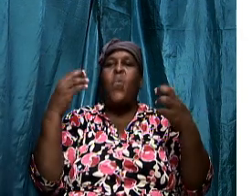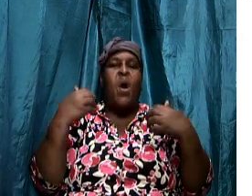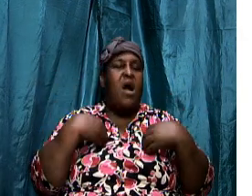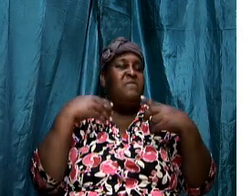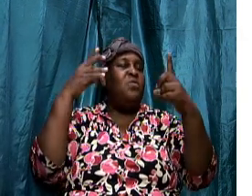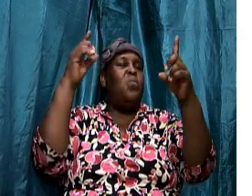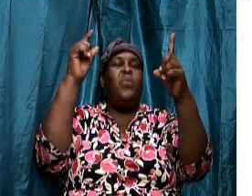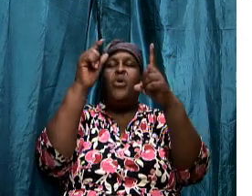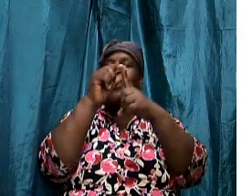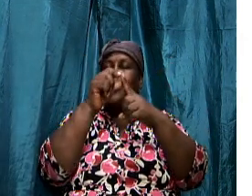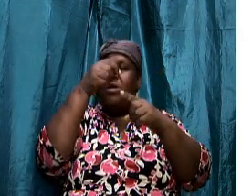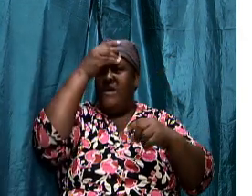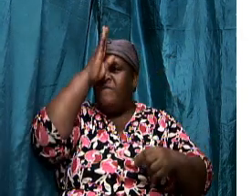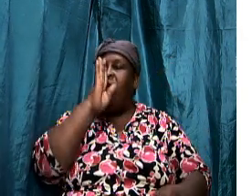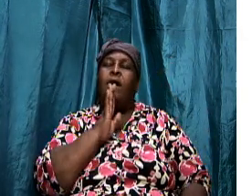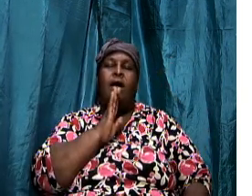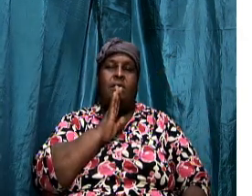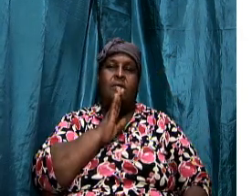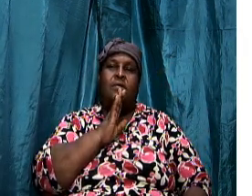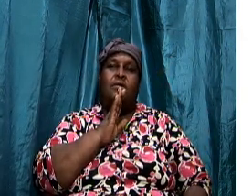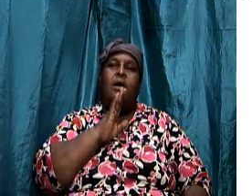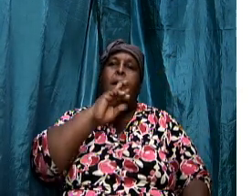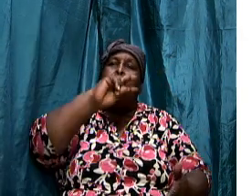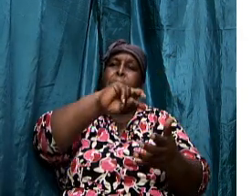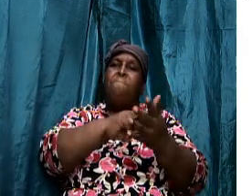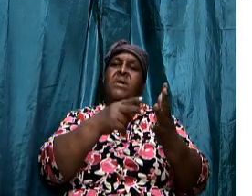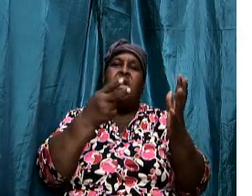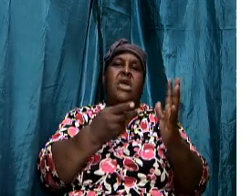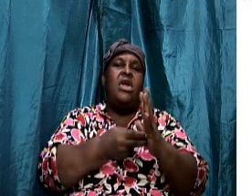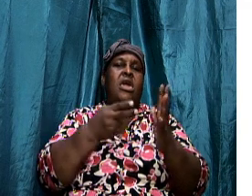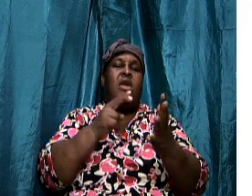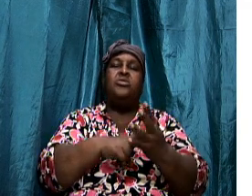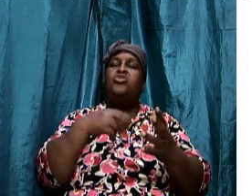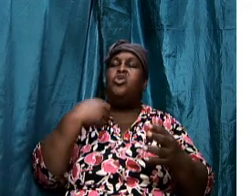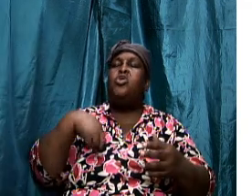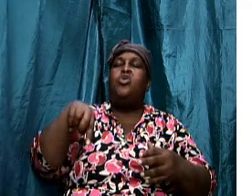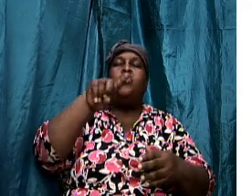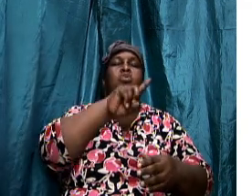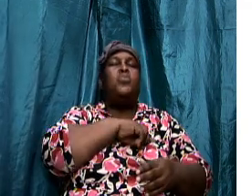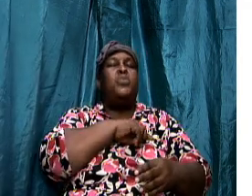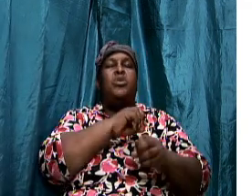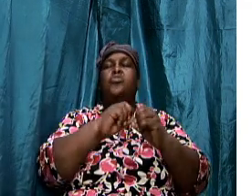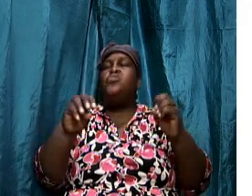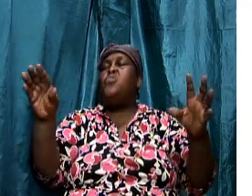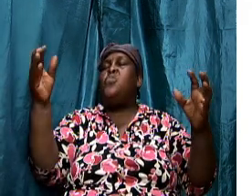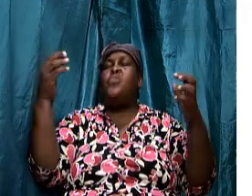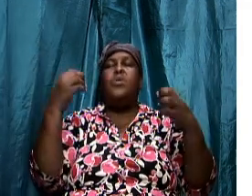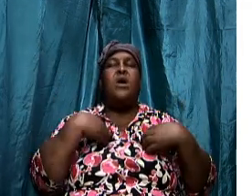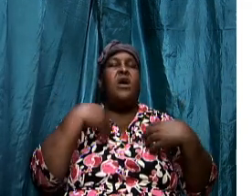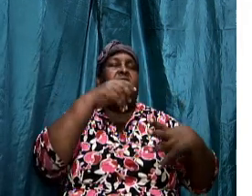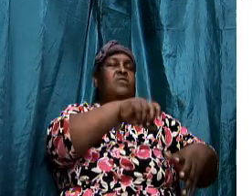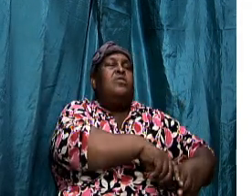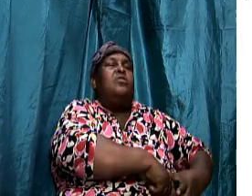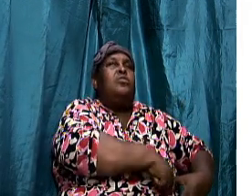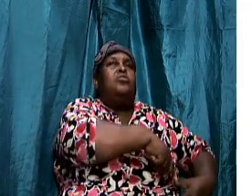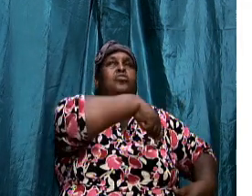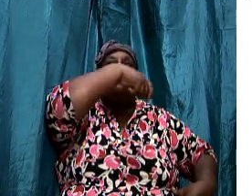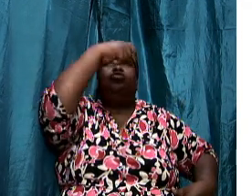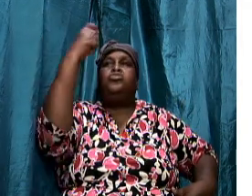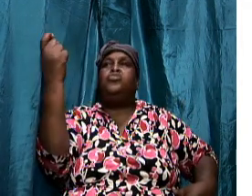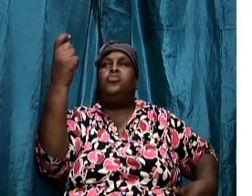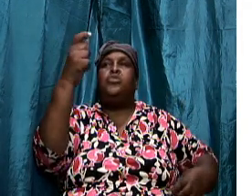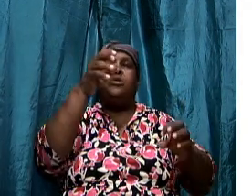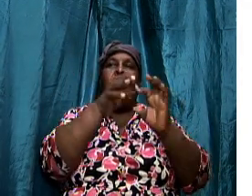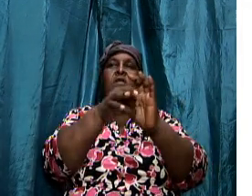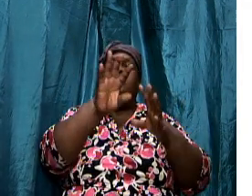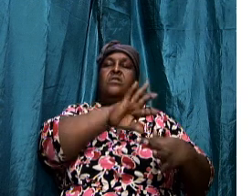Word, it means that we don't have the sword of the Spirit. And if